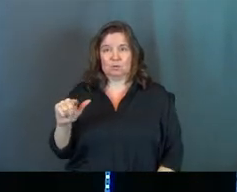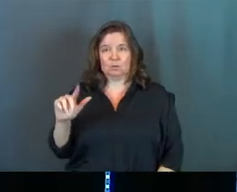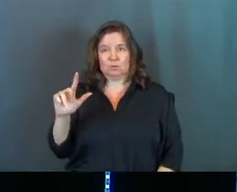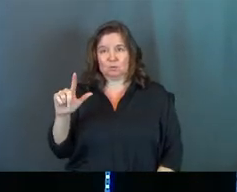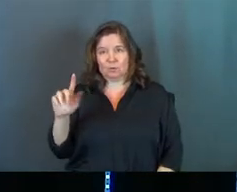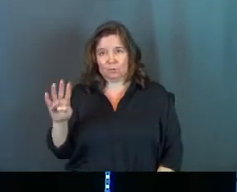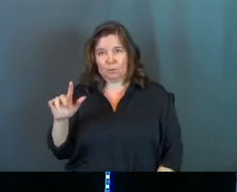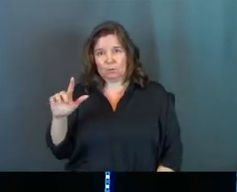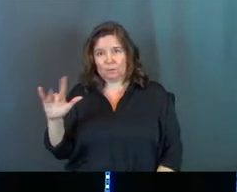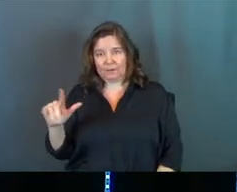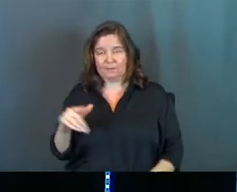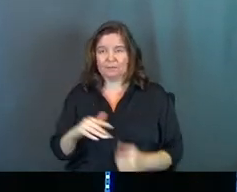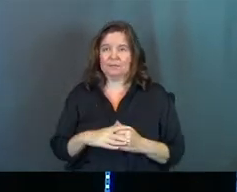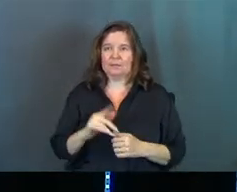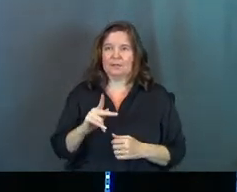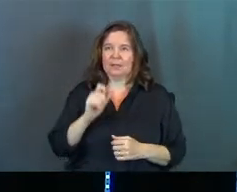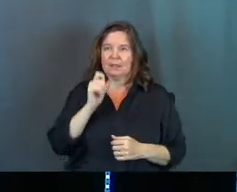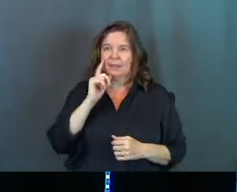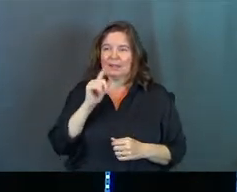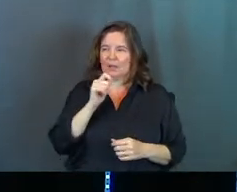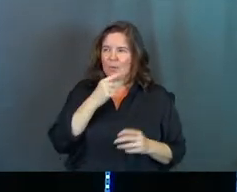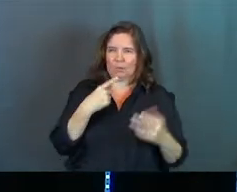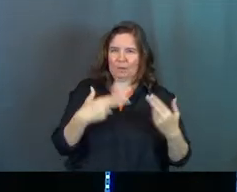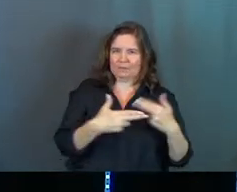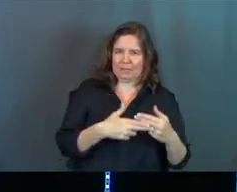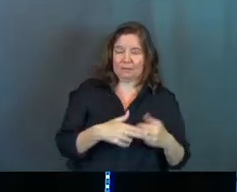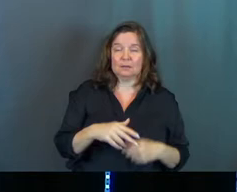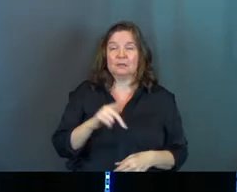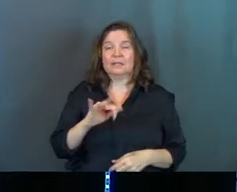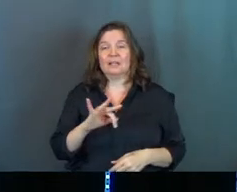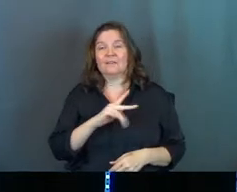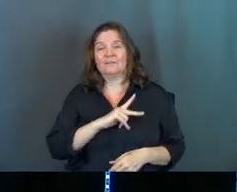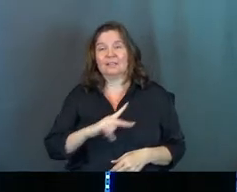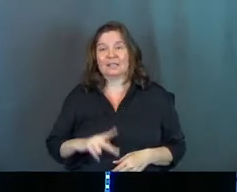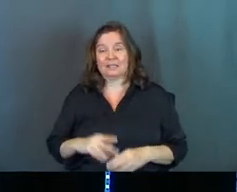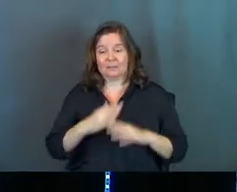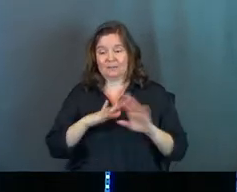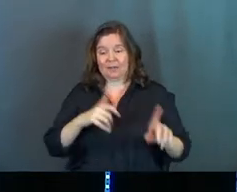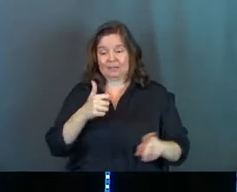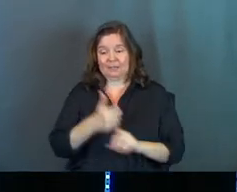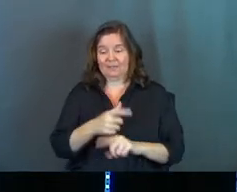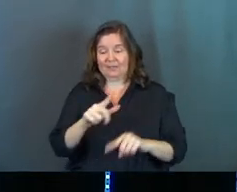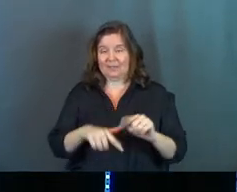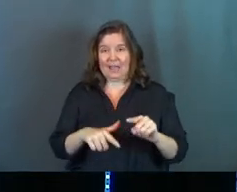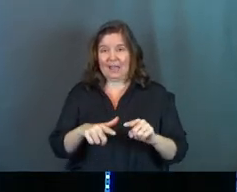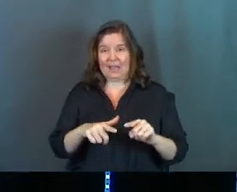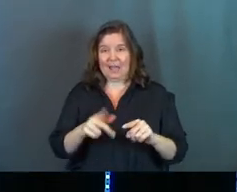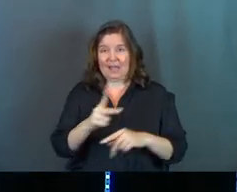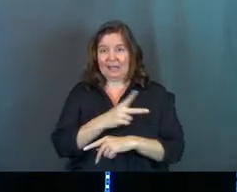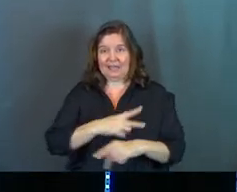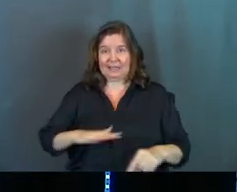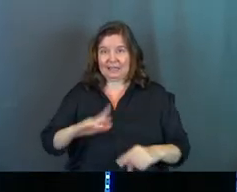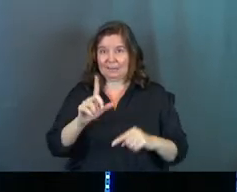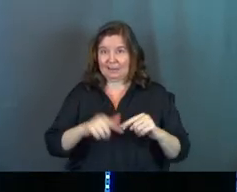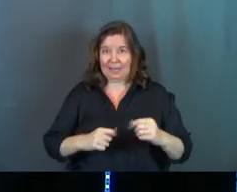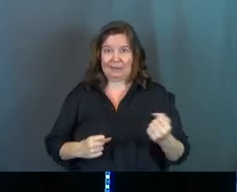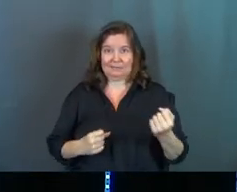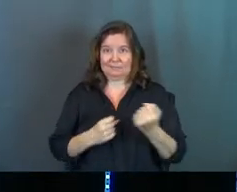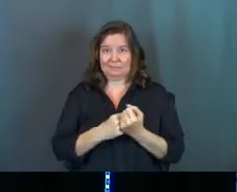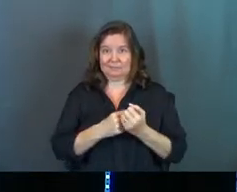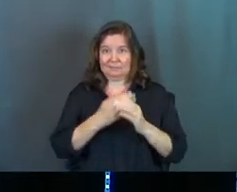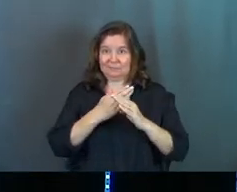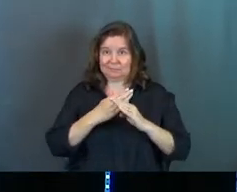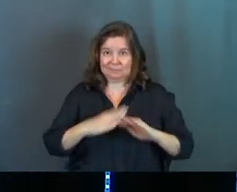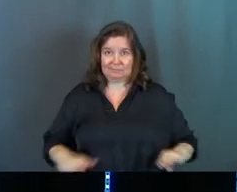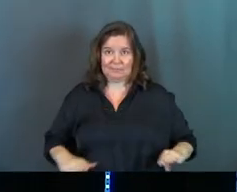kingdom is divided against itself, I don't think we have a slide. If a kingdom is divided against itself, that kingdom cannot stand. And if a house is divided against